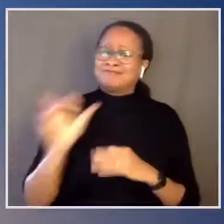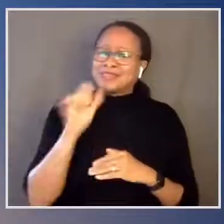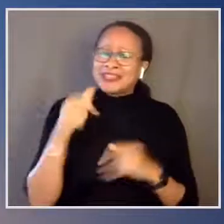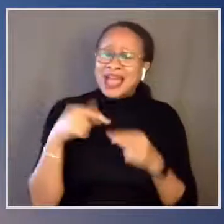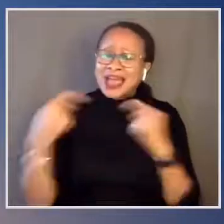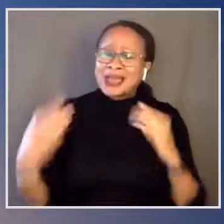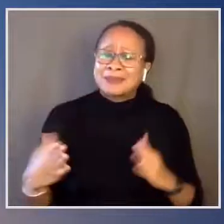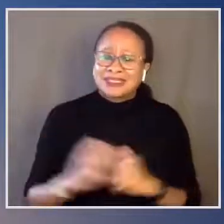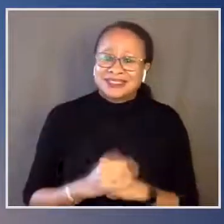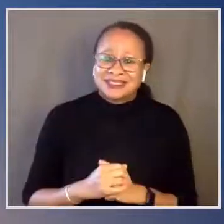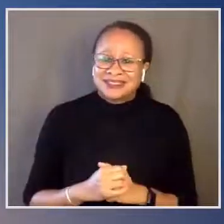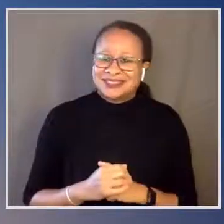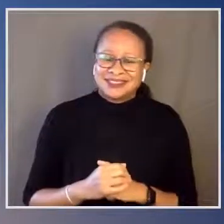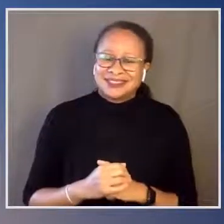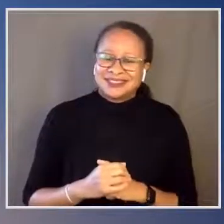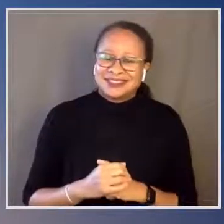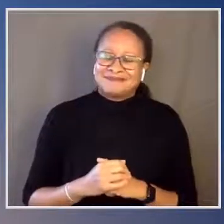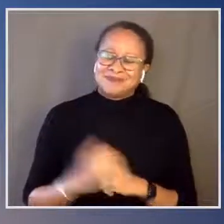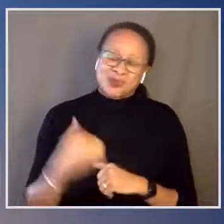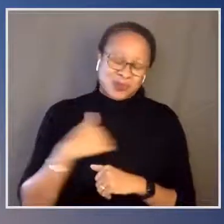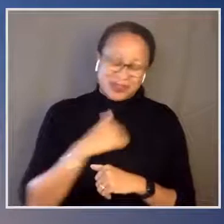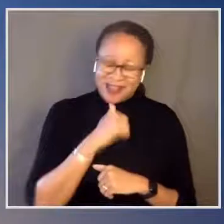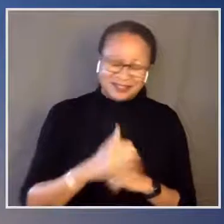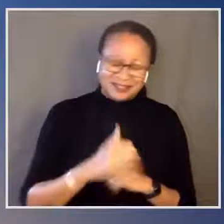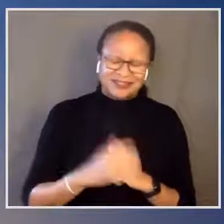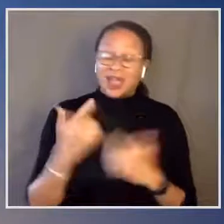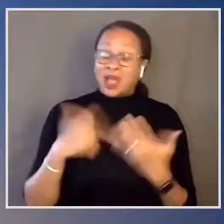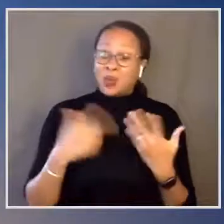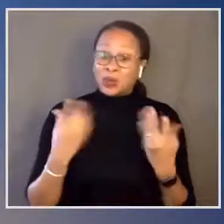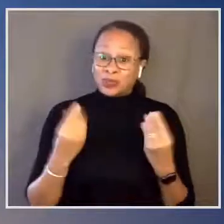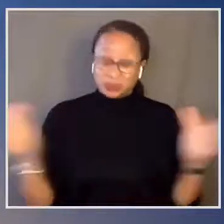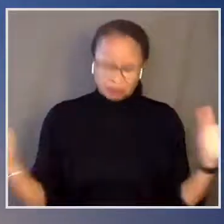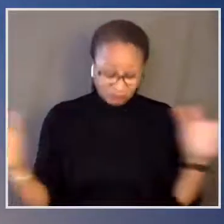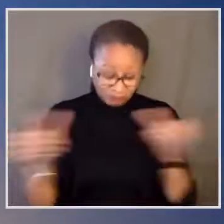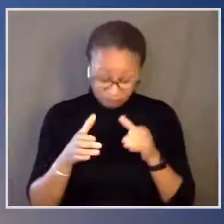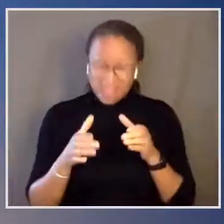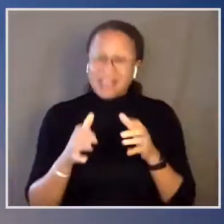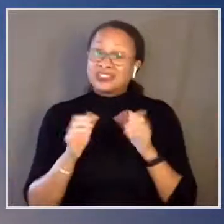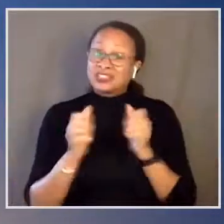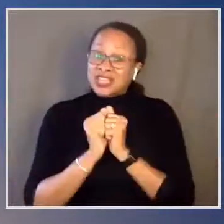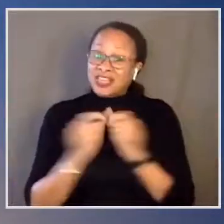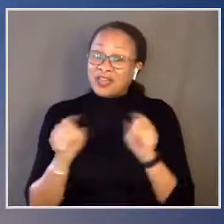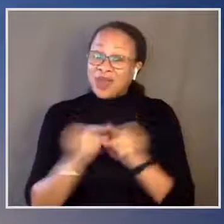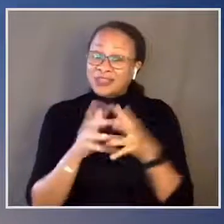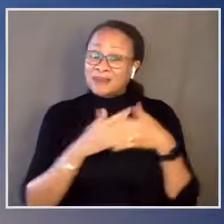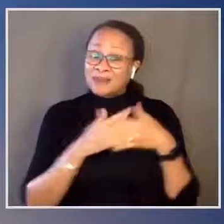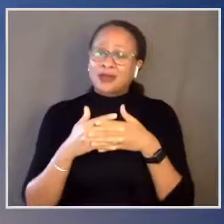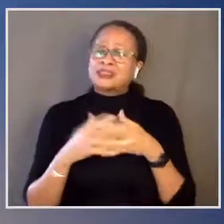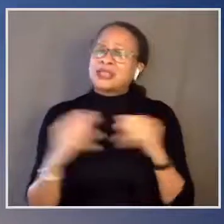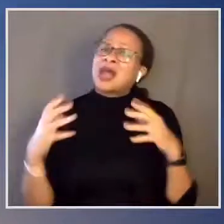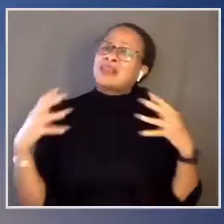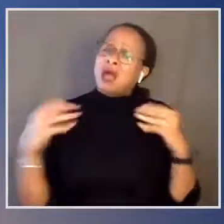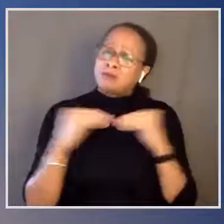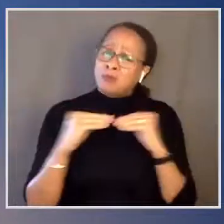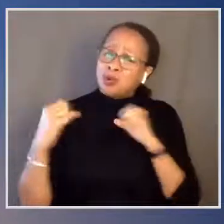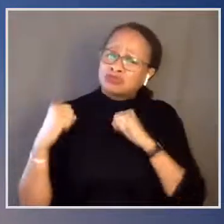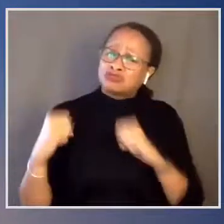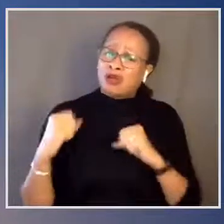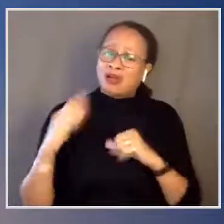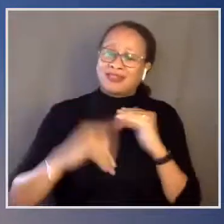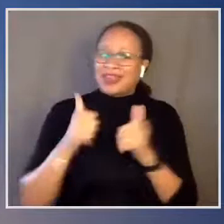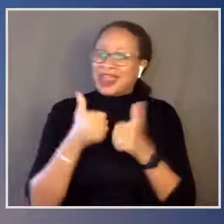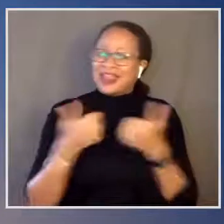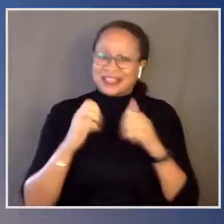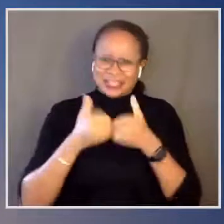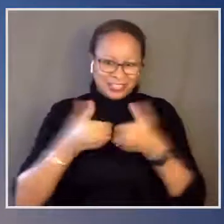not enemies. What brings us together as Americans is so much stronger than anything that can tear us apart.